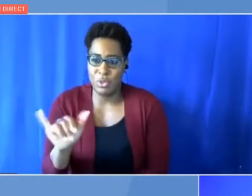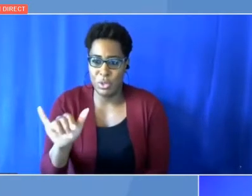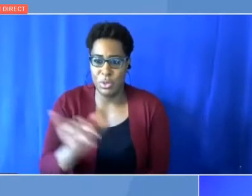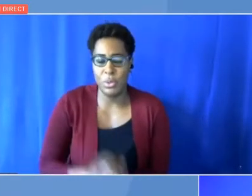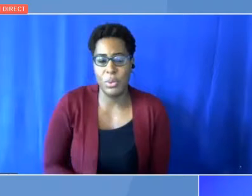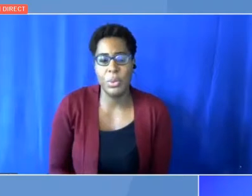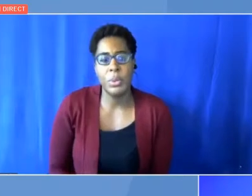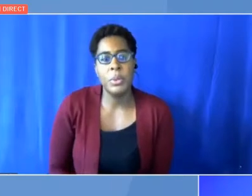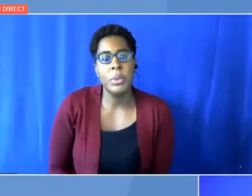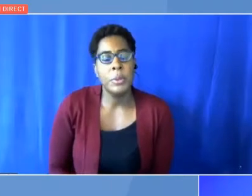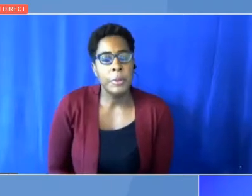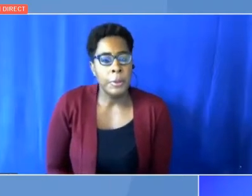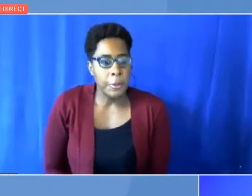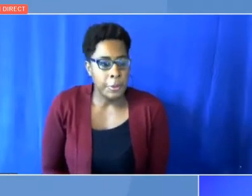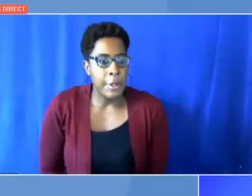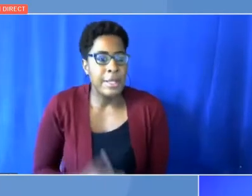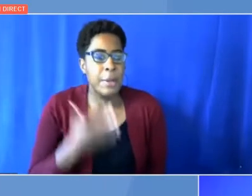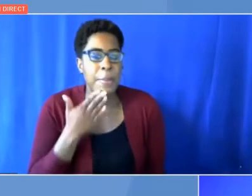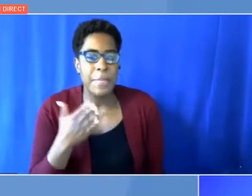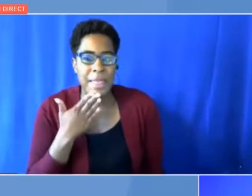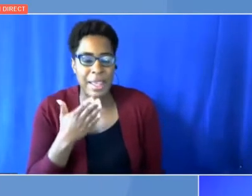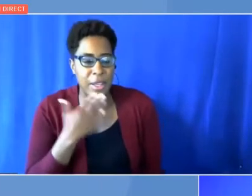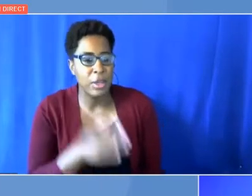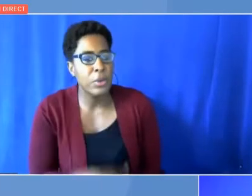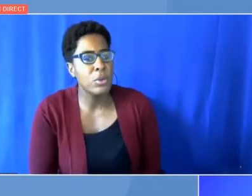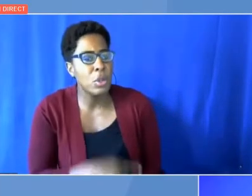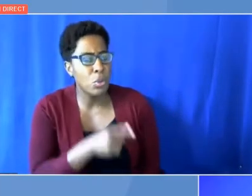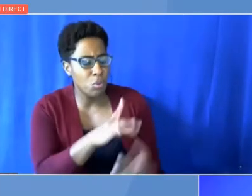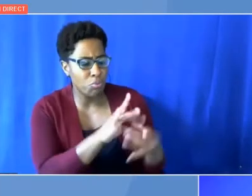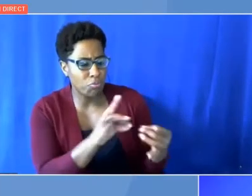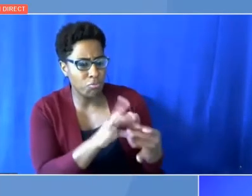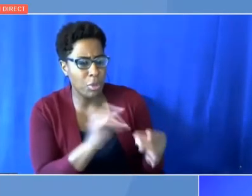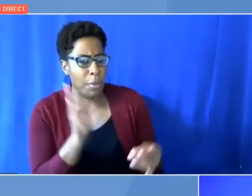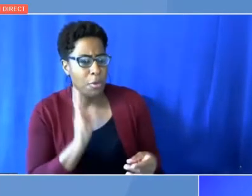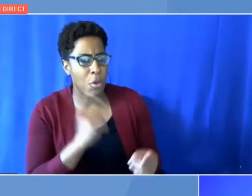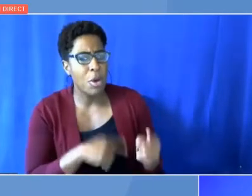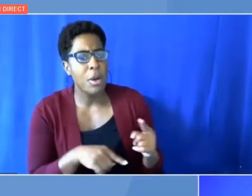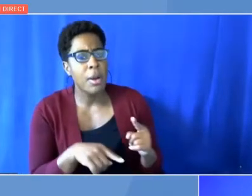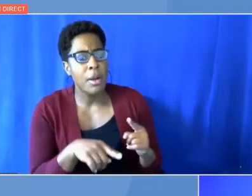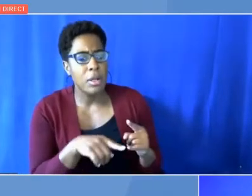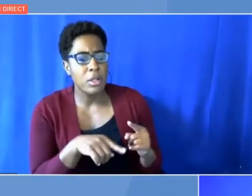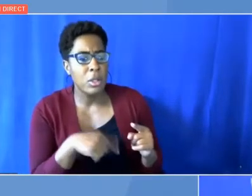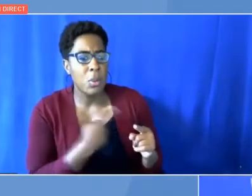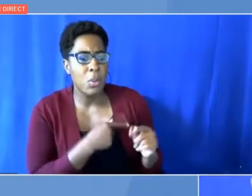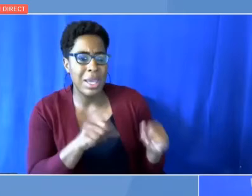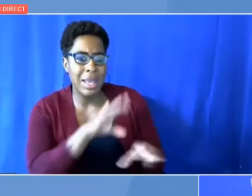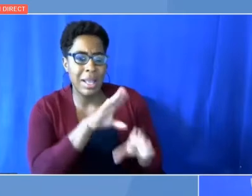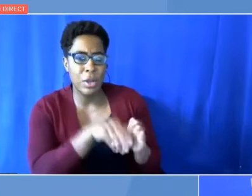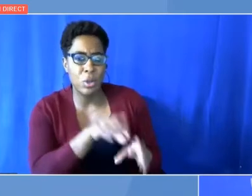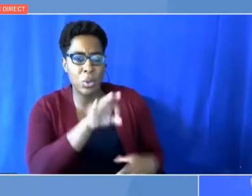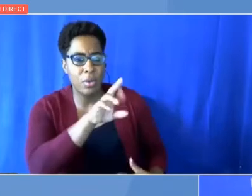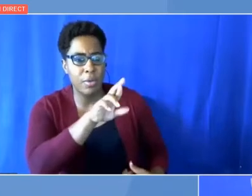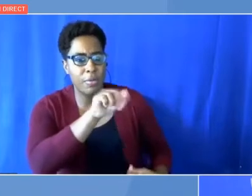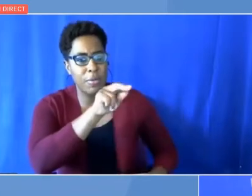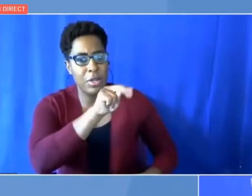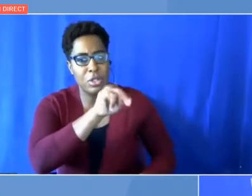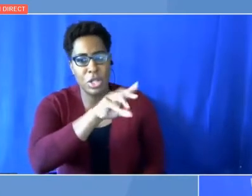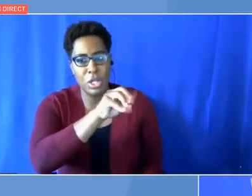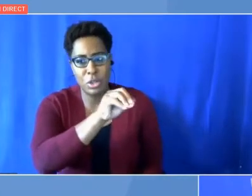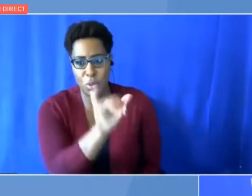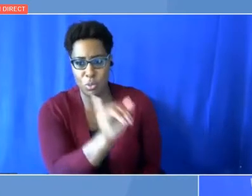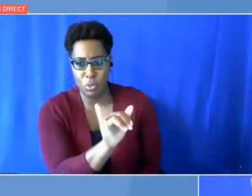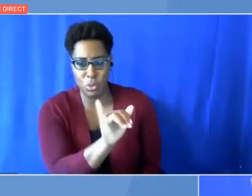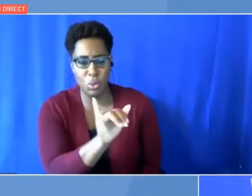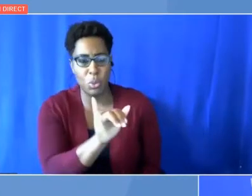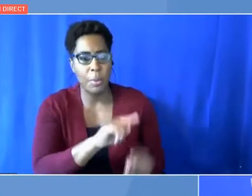you alluded to this a little bit earlier, and so did Francesco, so we can bring in him as well. But the urgency